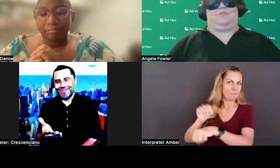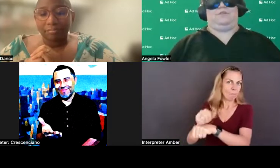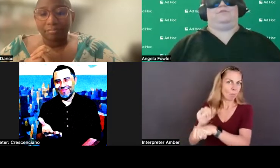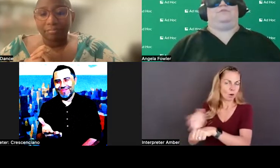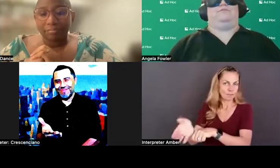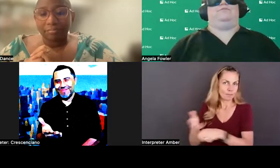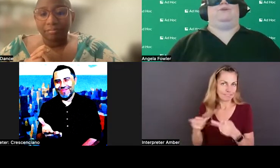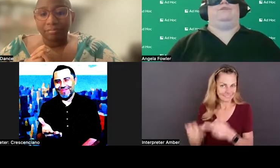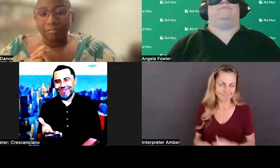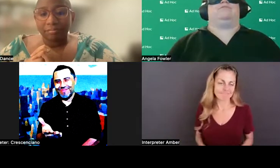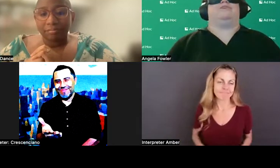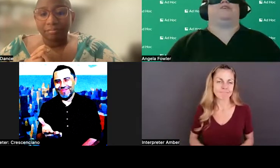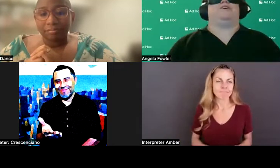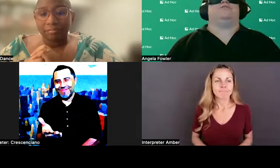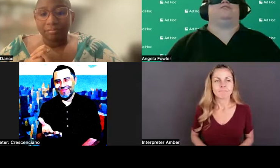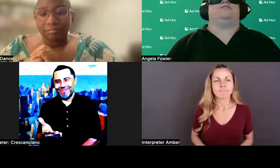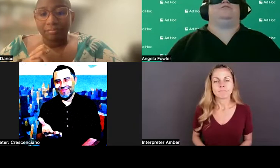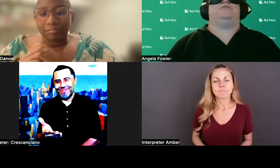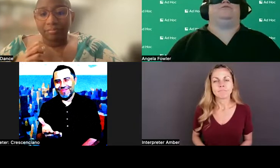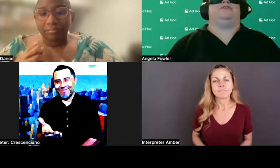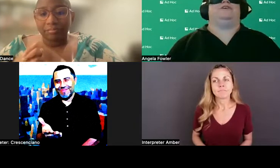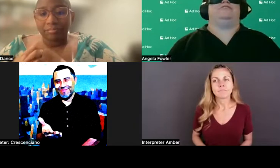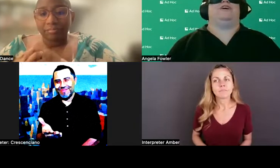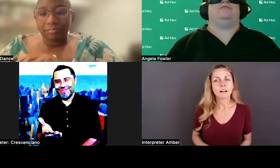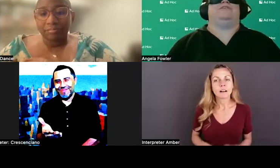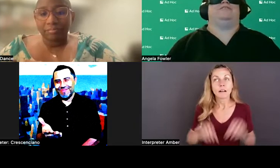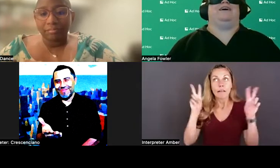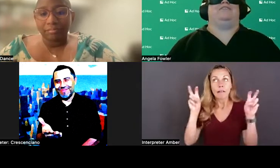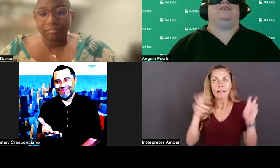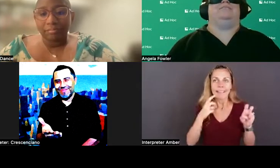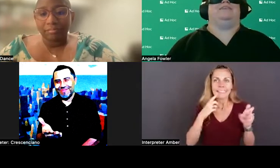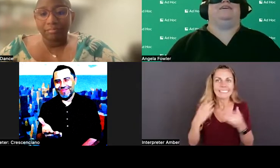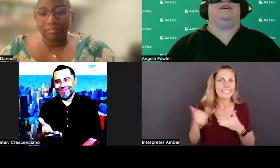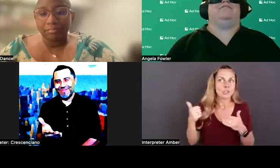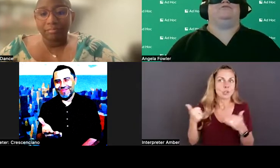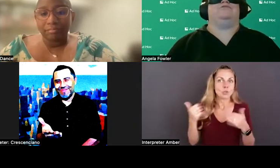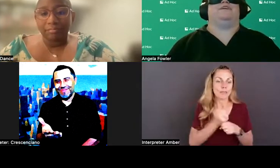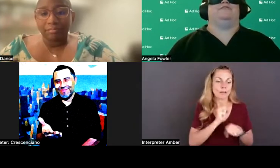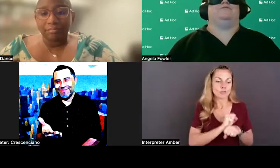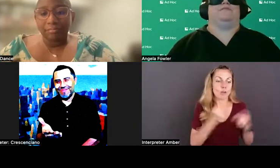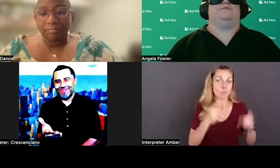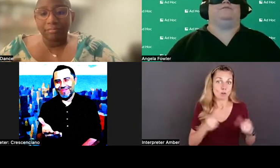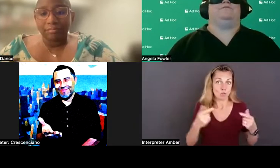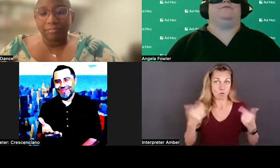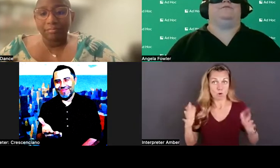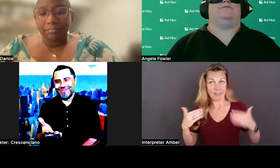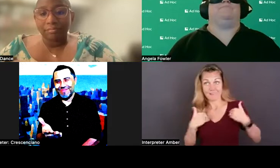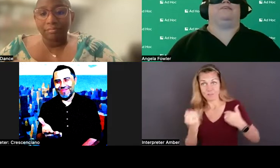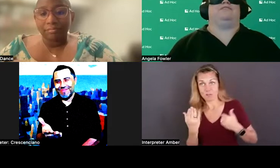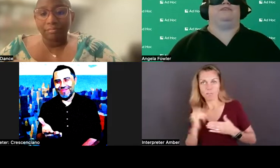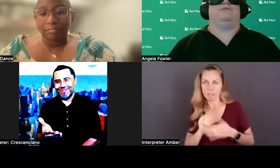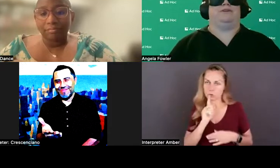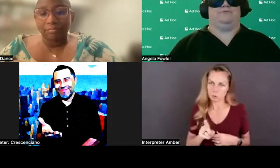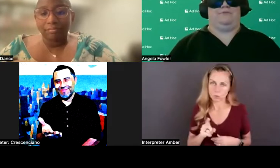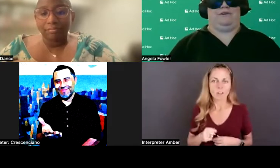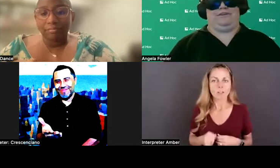You know, they say it's easier to get a job when you have a job. And that is very true. So I went from